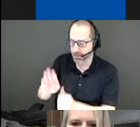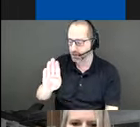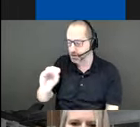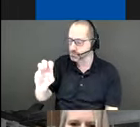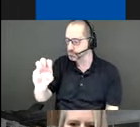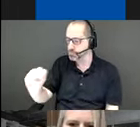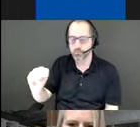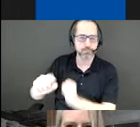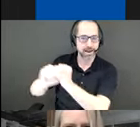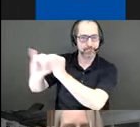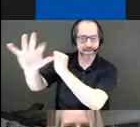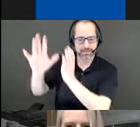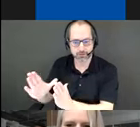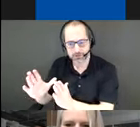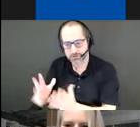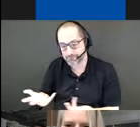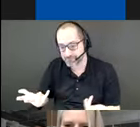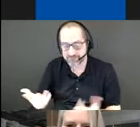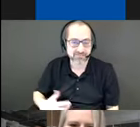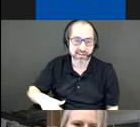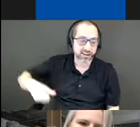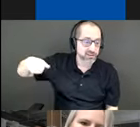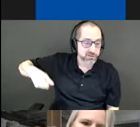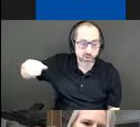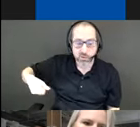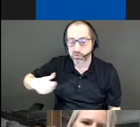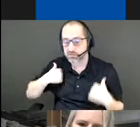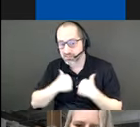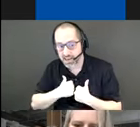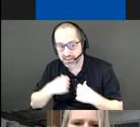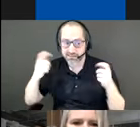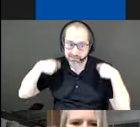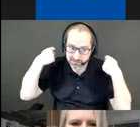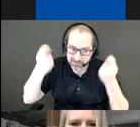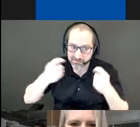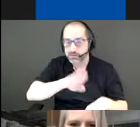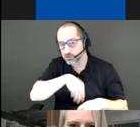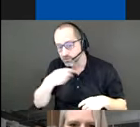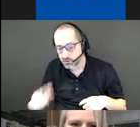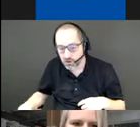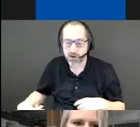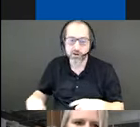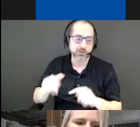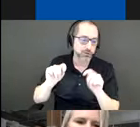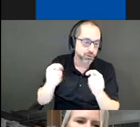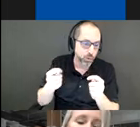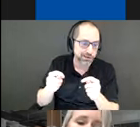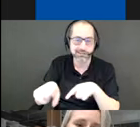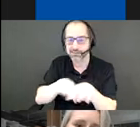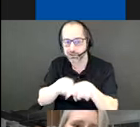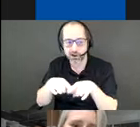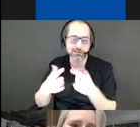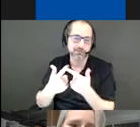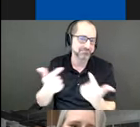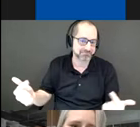coloring books, scarves to totes, safety reflectors, kids toys, socks, and many more. So in